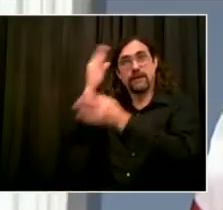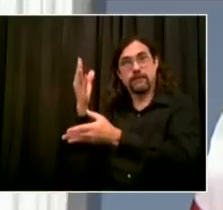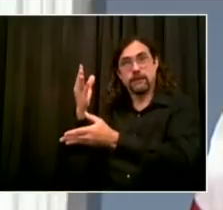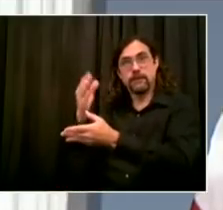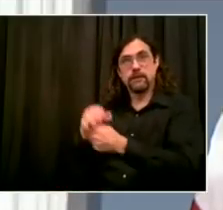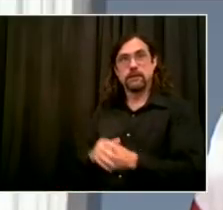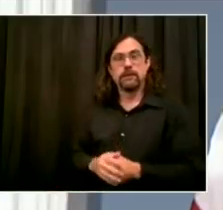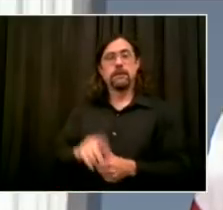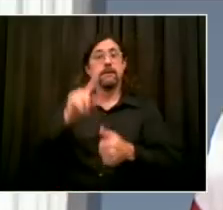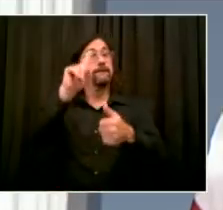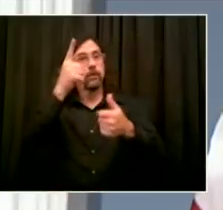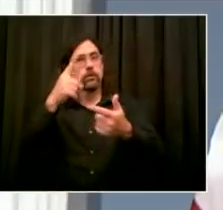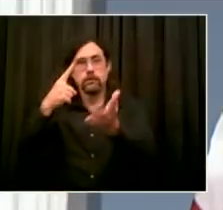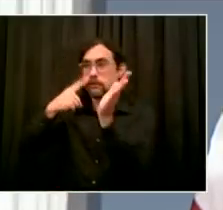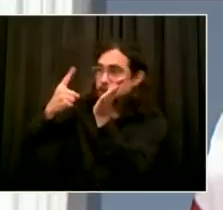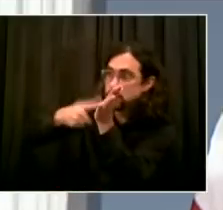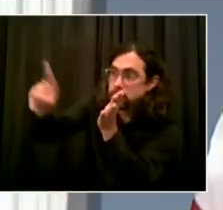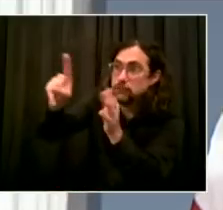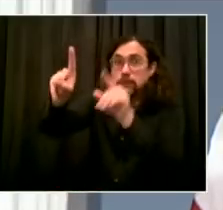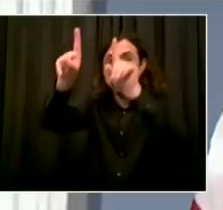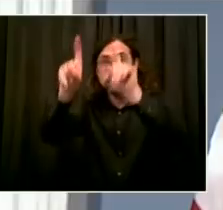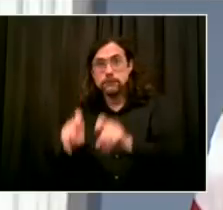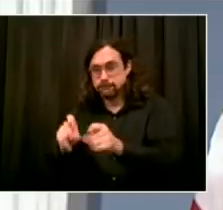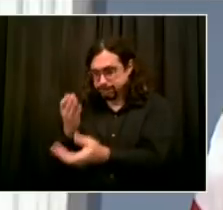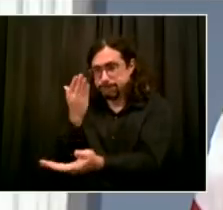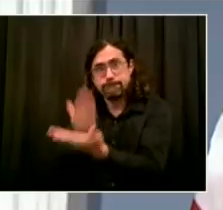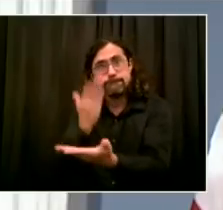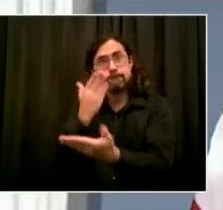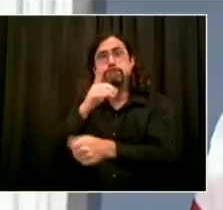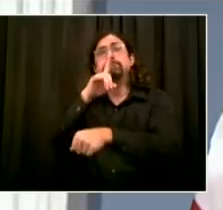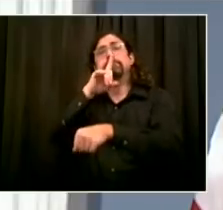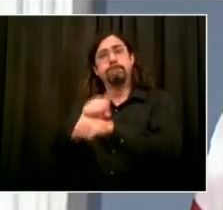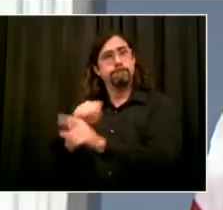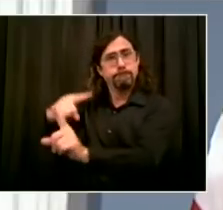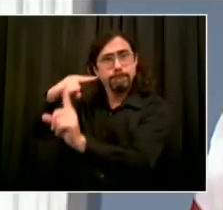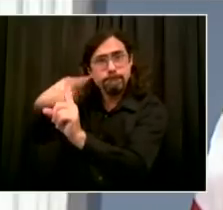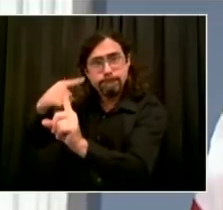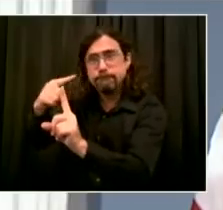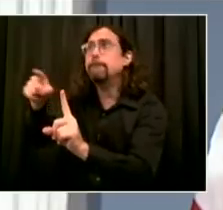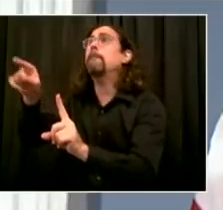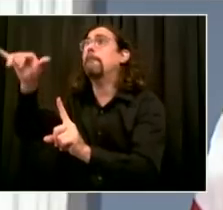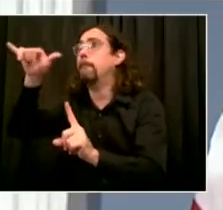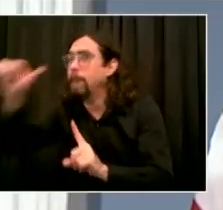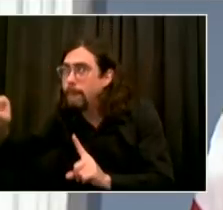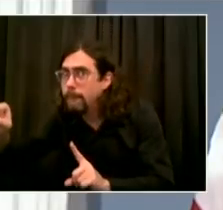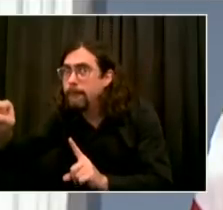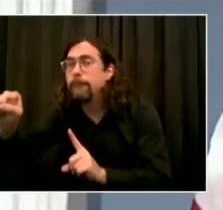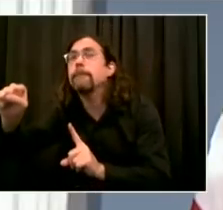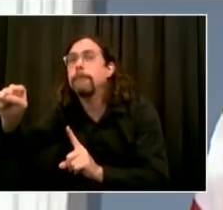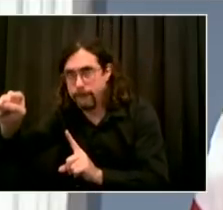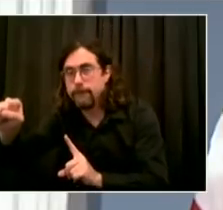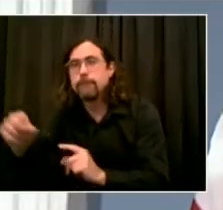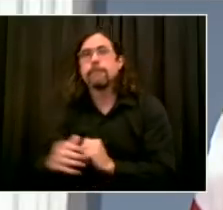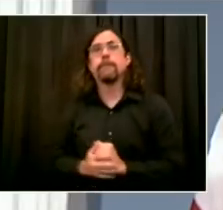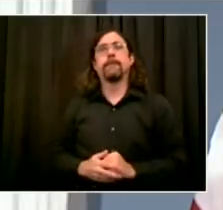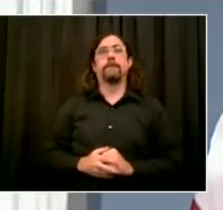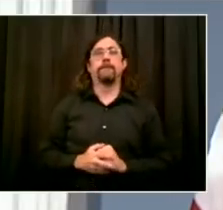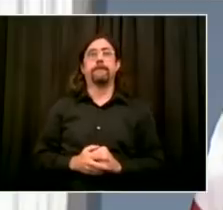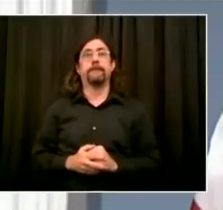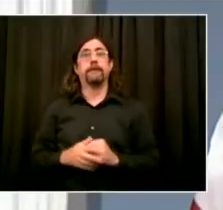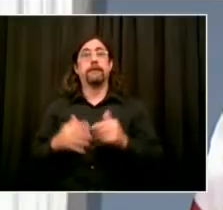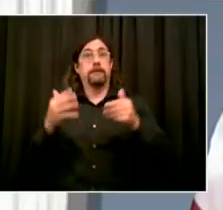documentation this can be a matter of minutes. We're also monitoring and verifying cases through DOHMH investigations